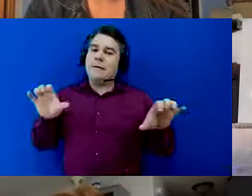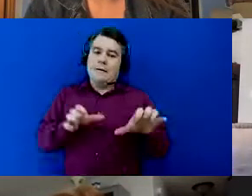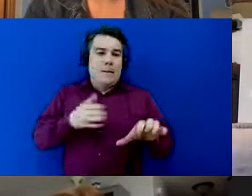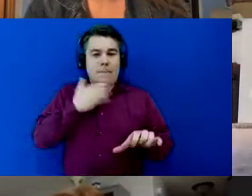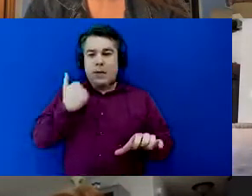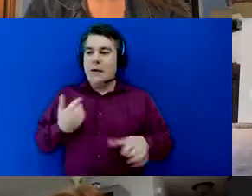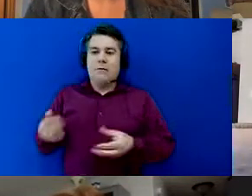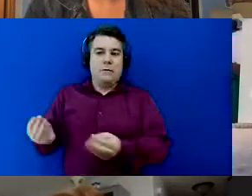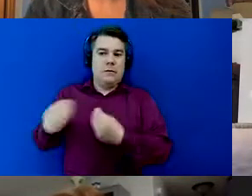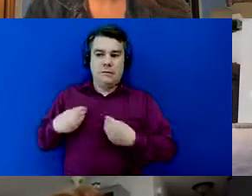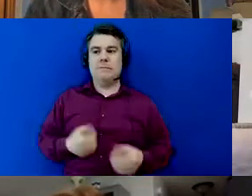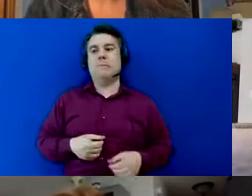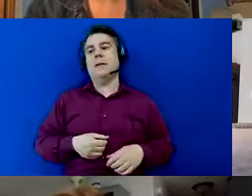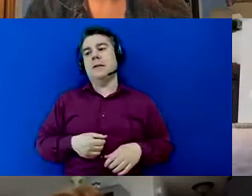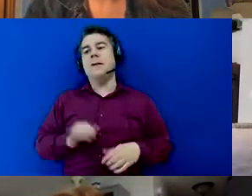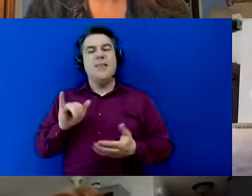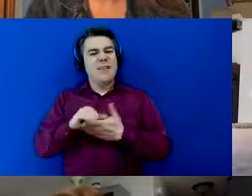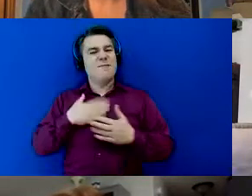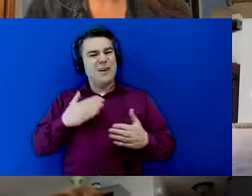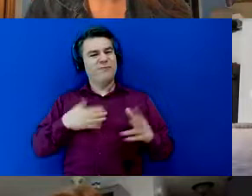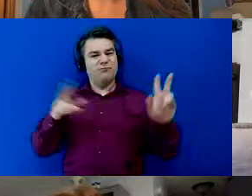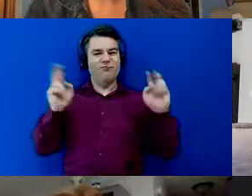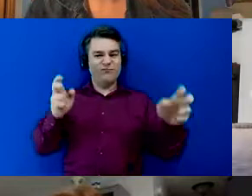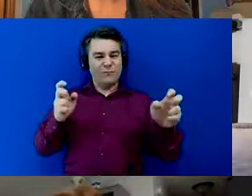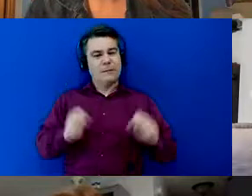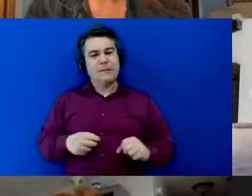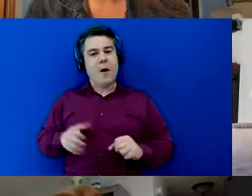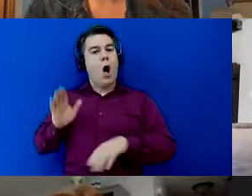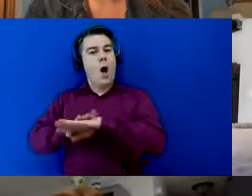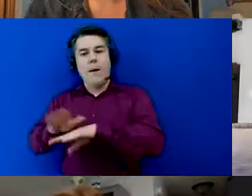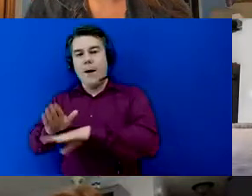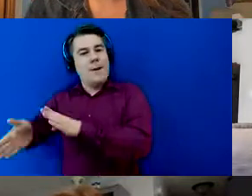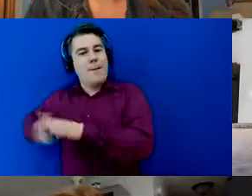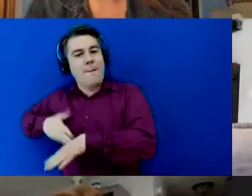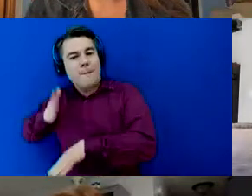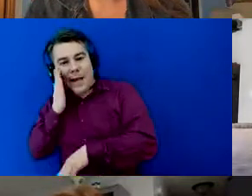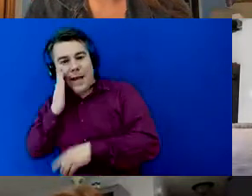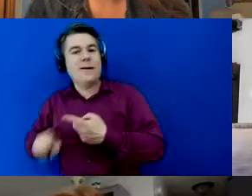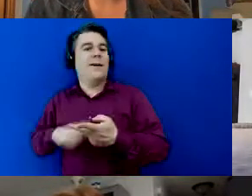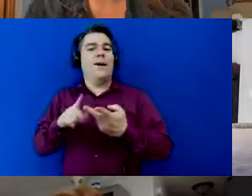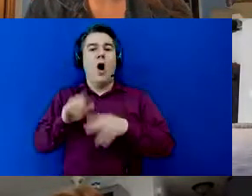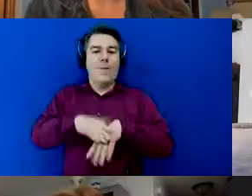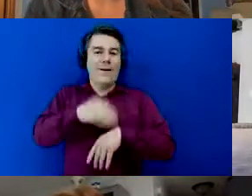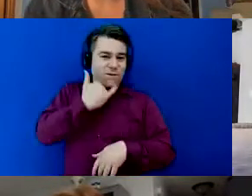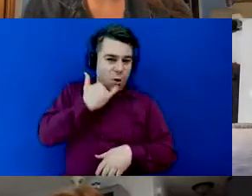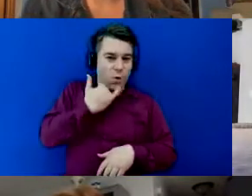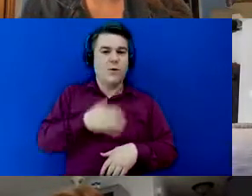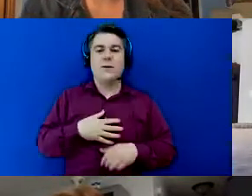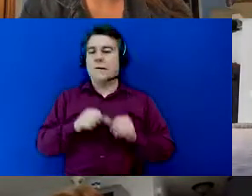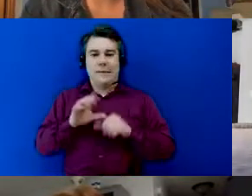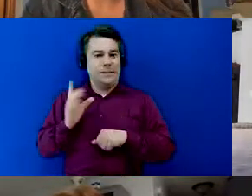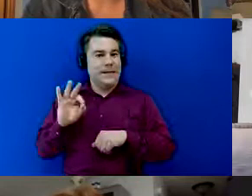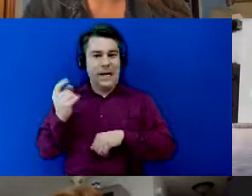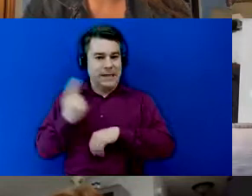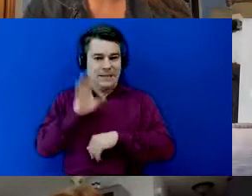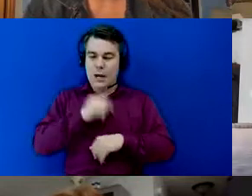given that's my mantra it's by my bed it's on my phone and for the next 90 days I am going to say it every